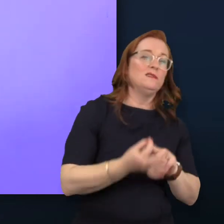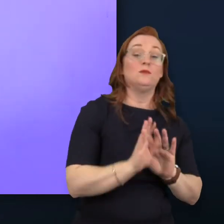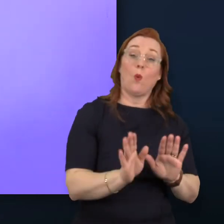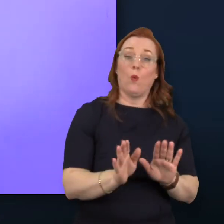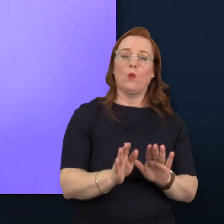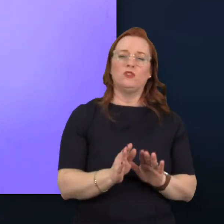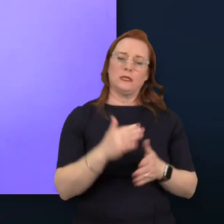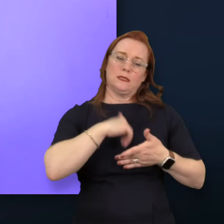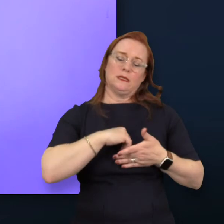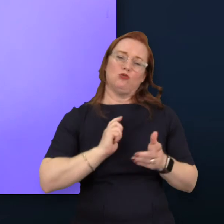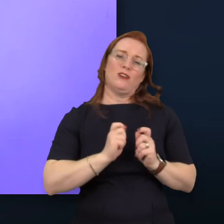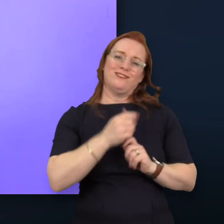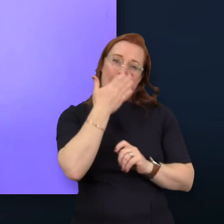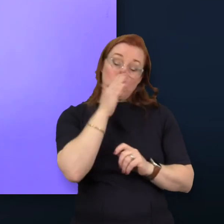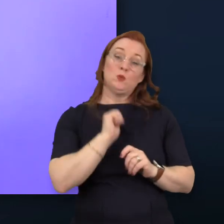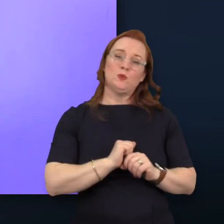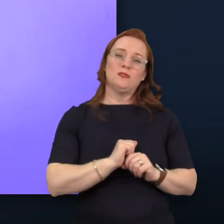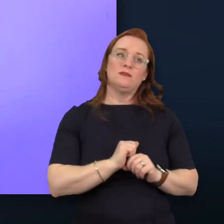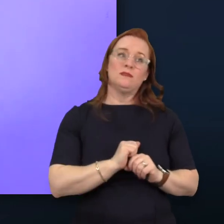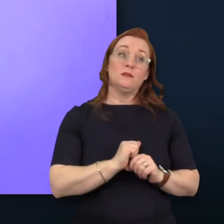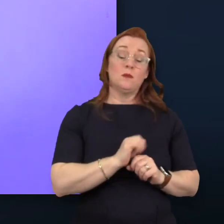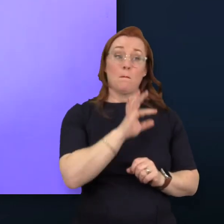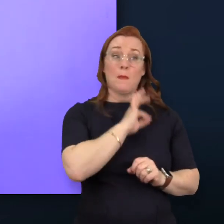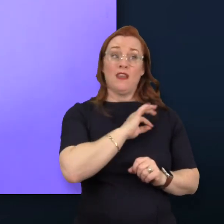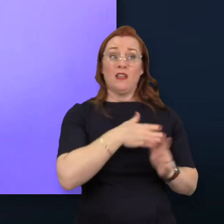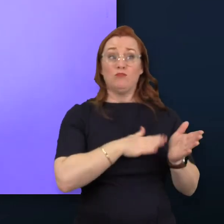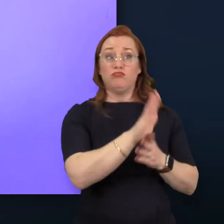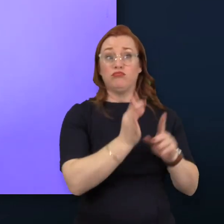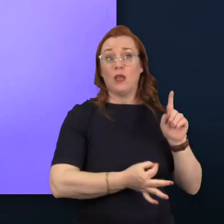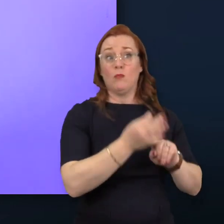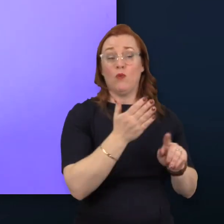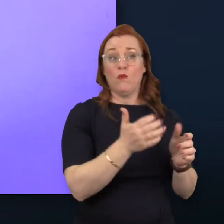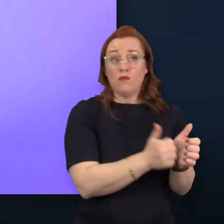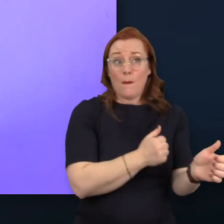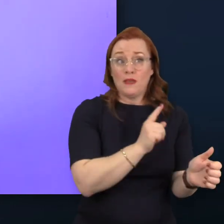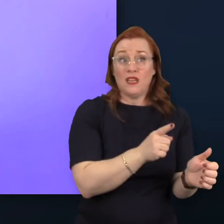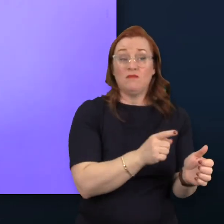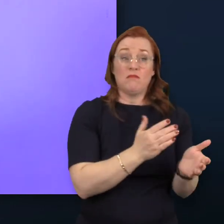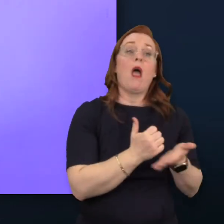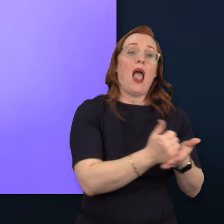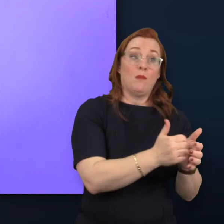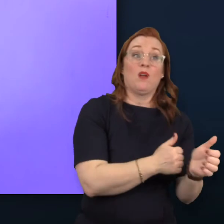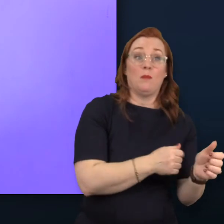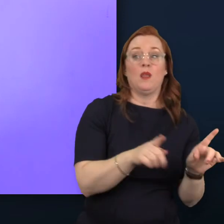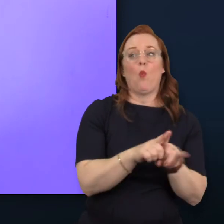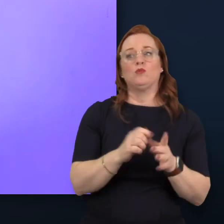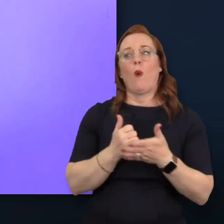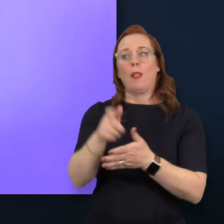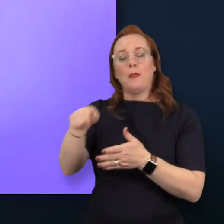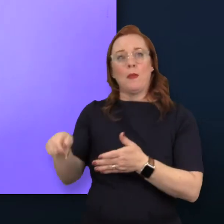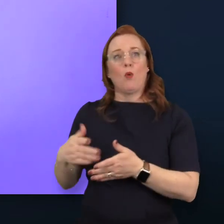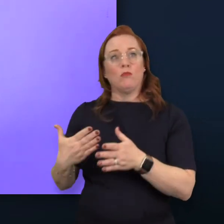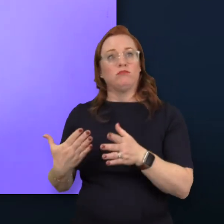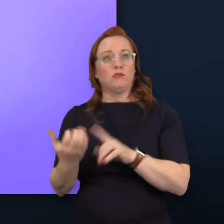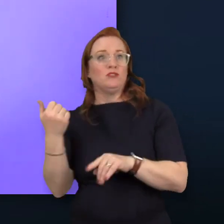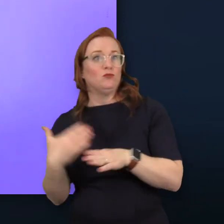The benefits that emerge go to the business. They go to the people concerned. And increasingly importantly,